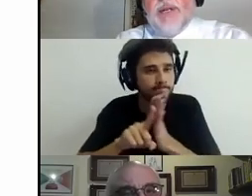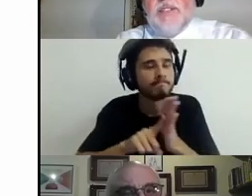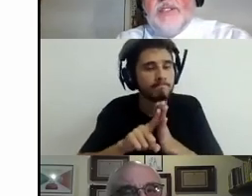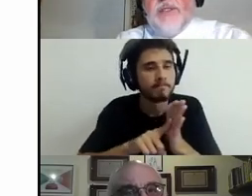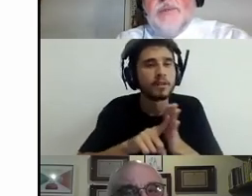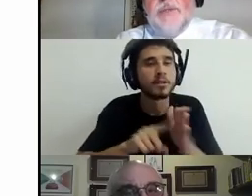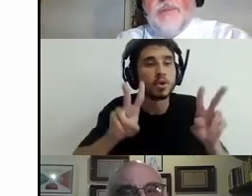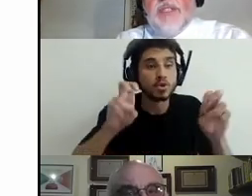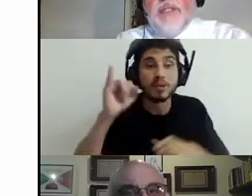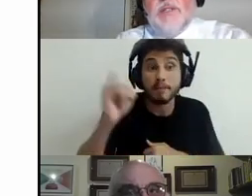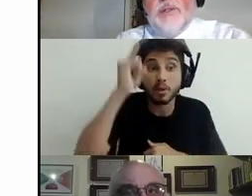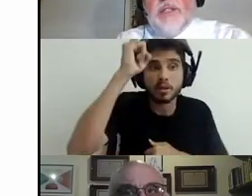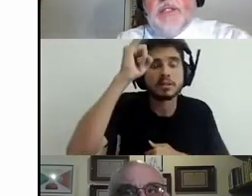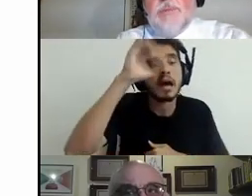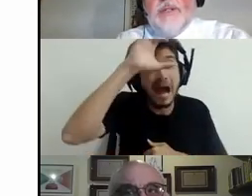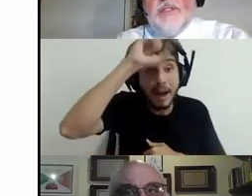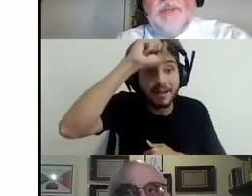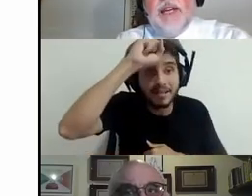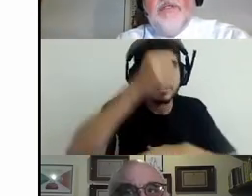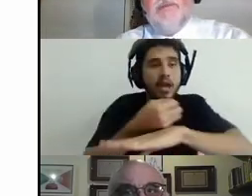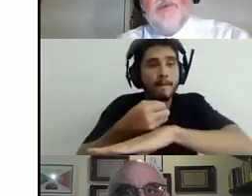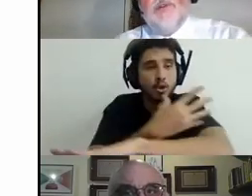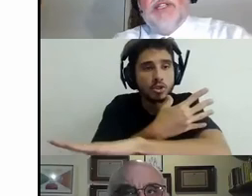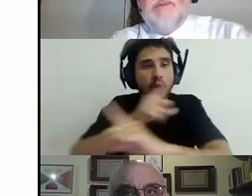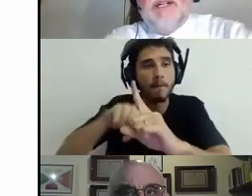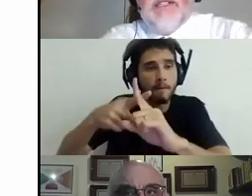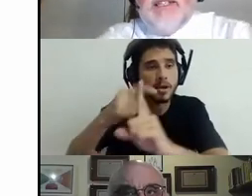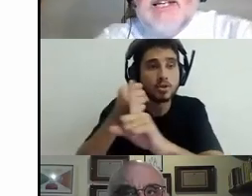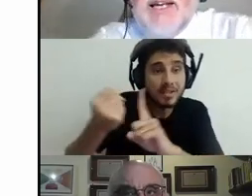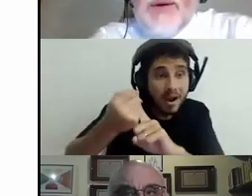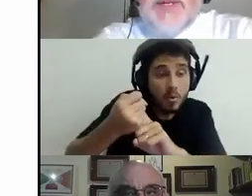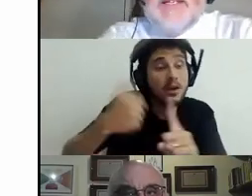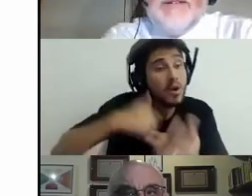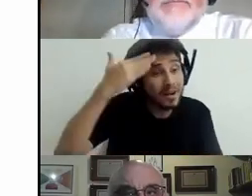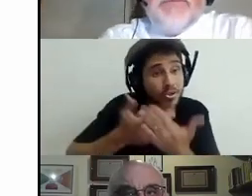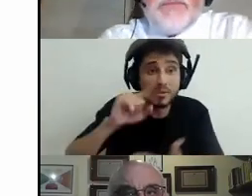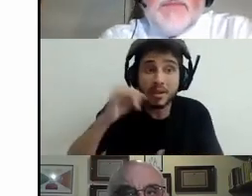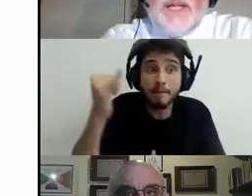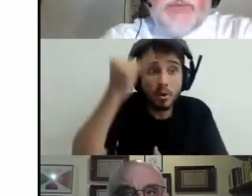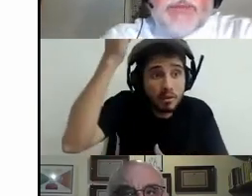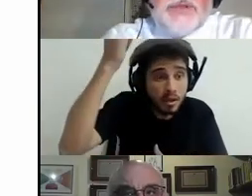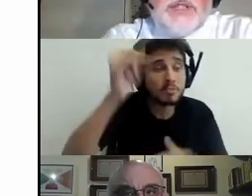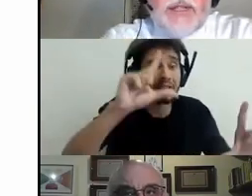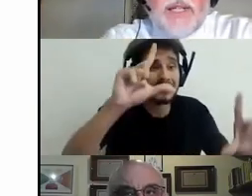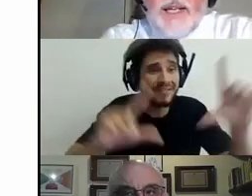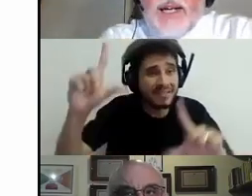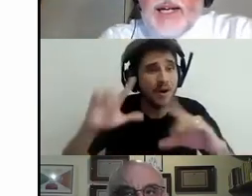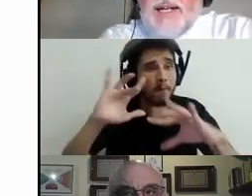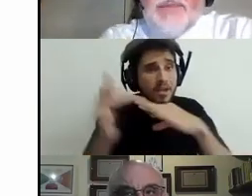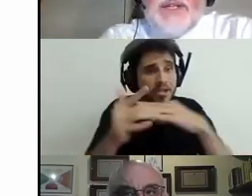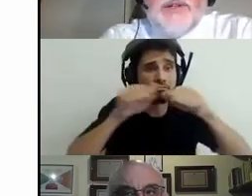great pleasure to Brazilian audience because we have worked in the past with Brazil